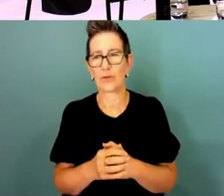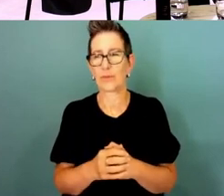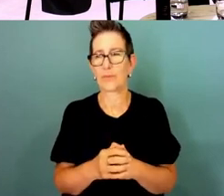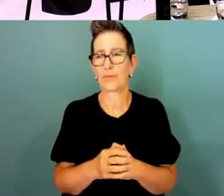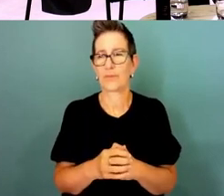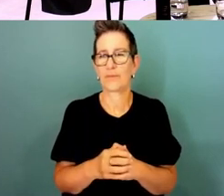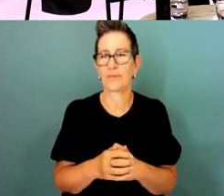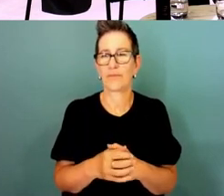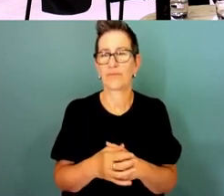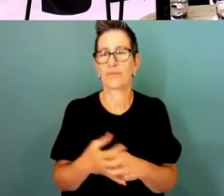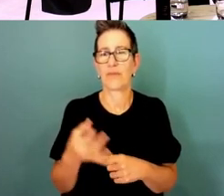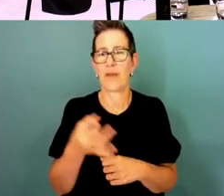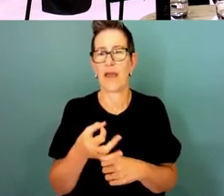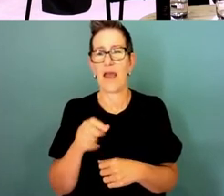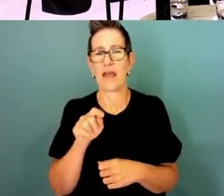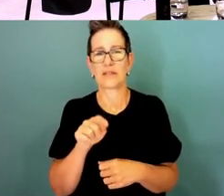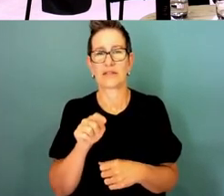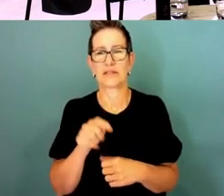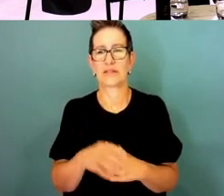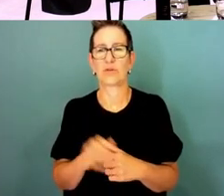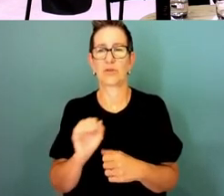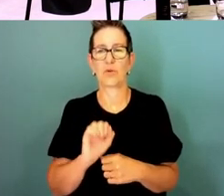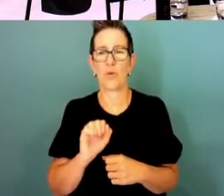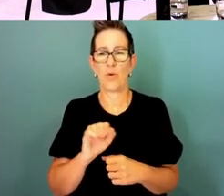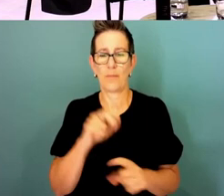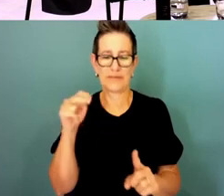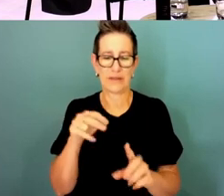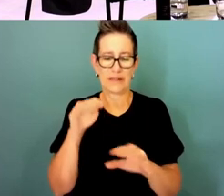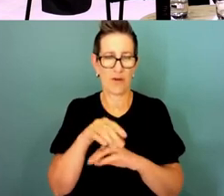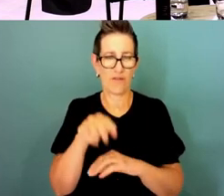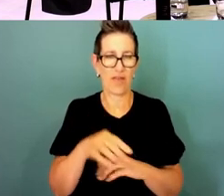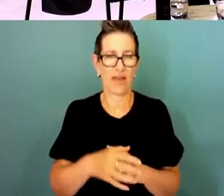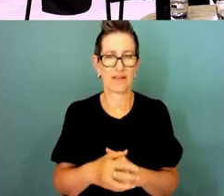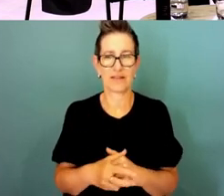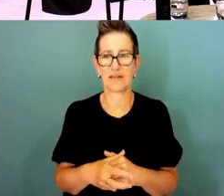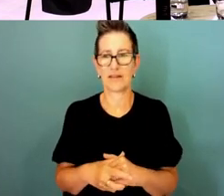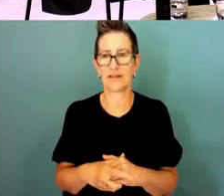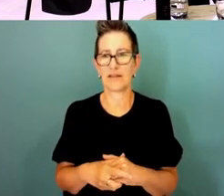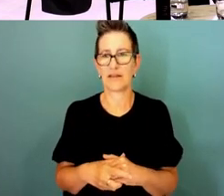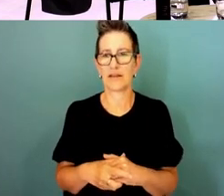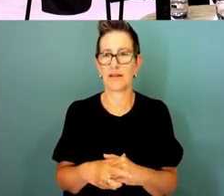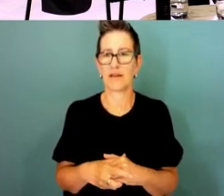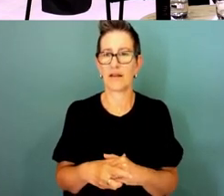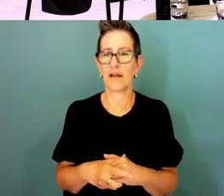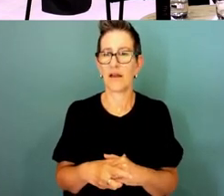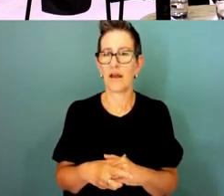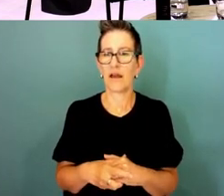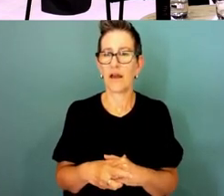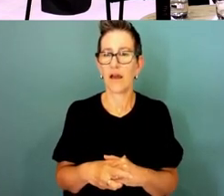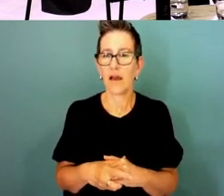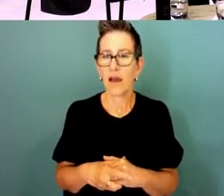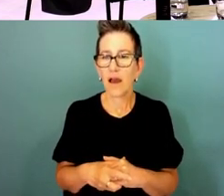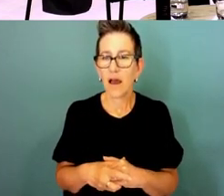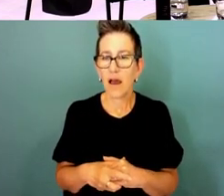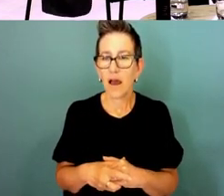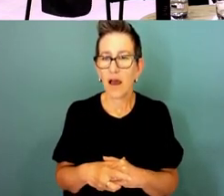looking after big organisations have a perspective on that well I wouldn't confine it to simply neurodivergent